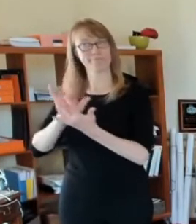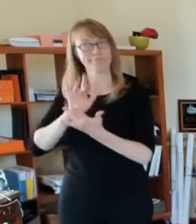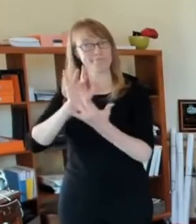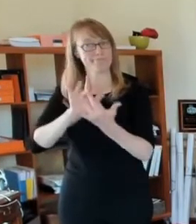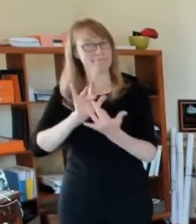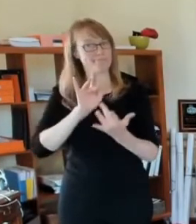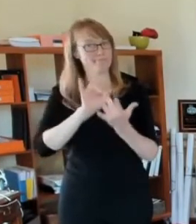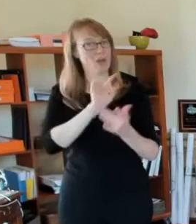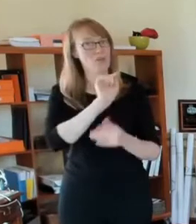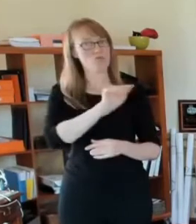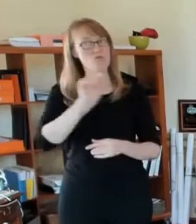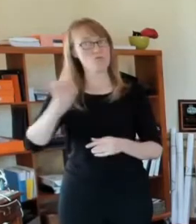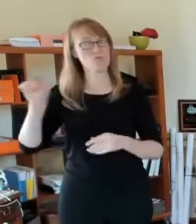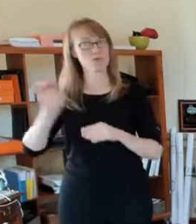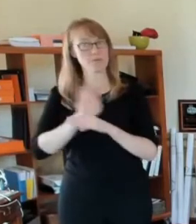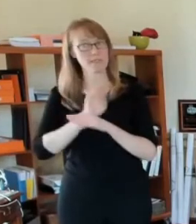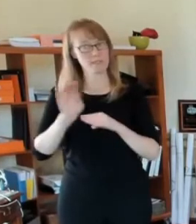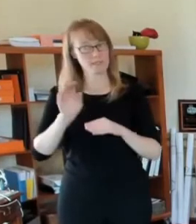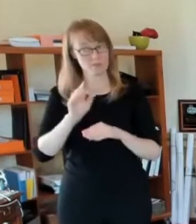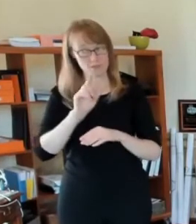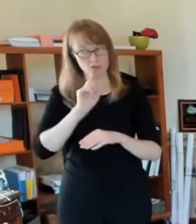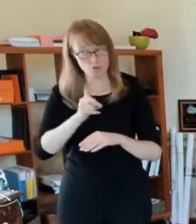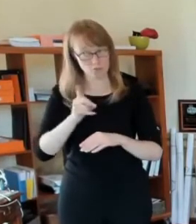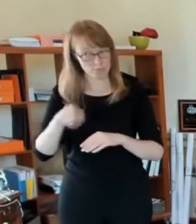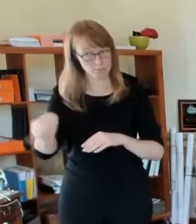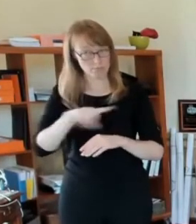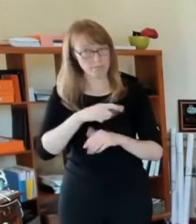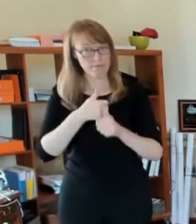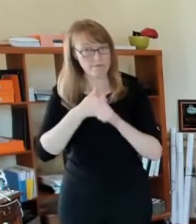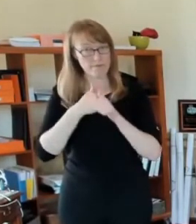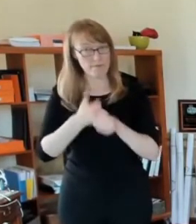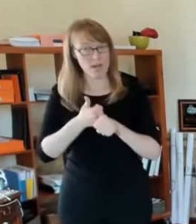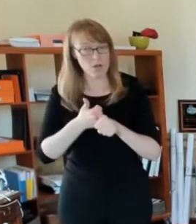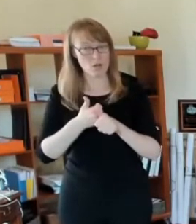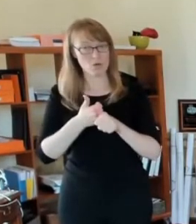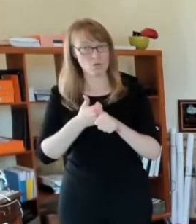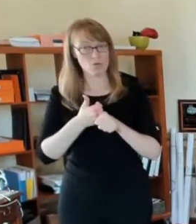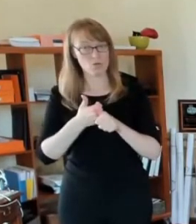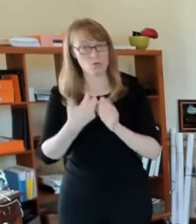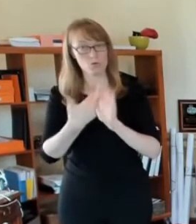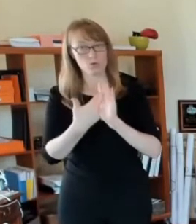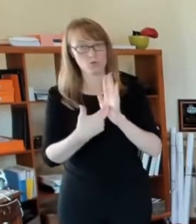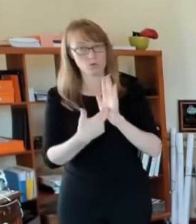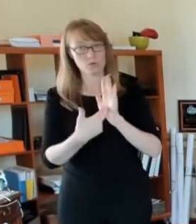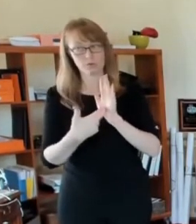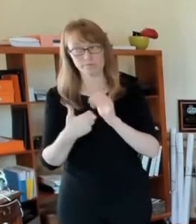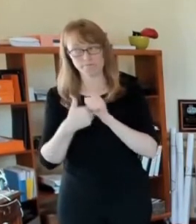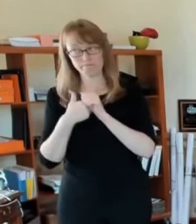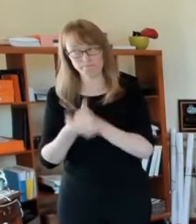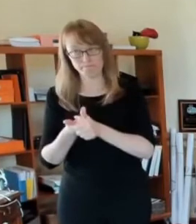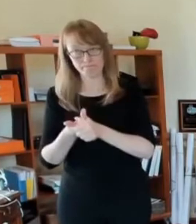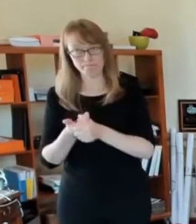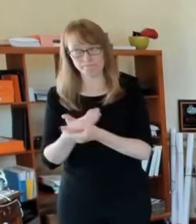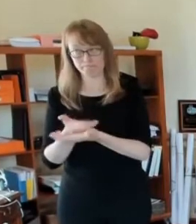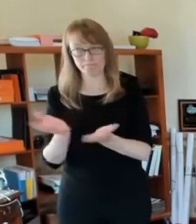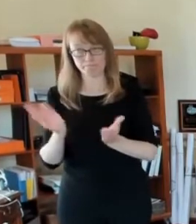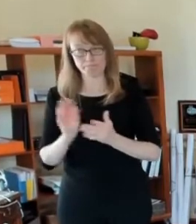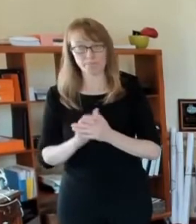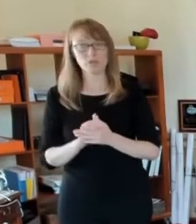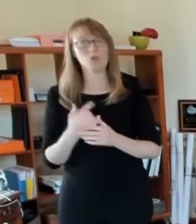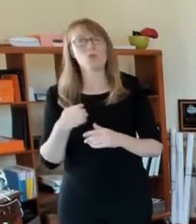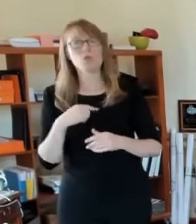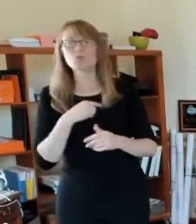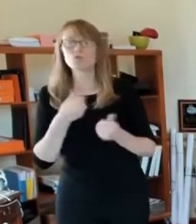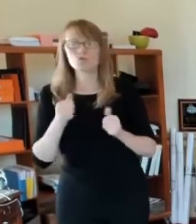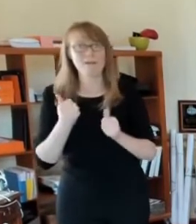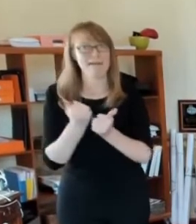Um, we, we have to do that. We're trying everything possible, uh, not to, uh, to pull